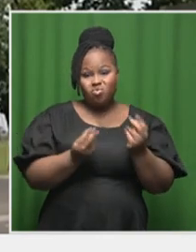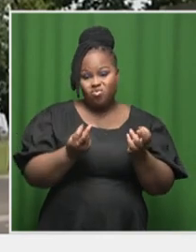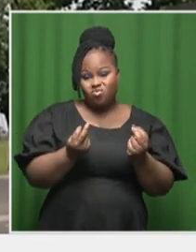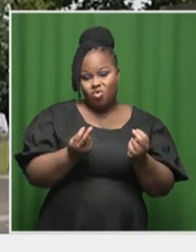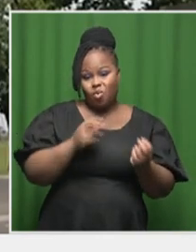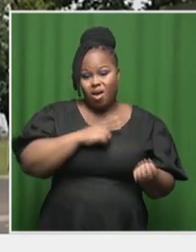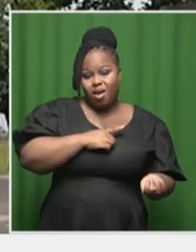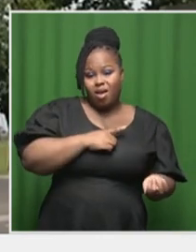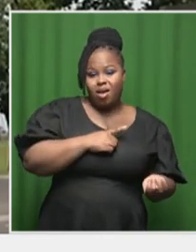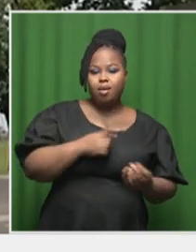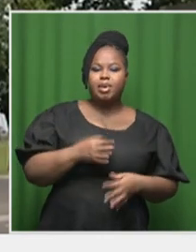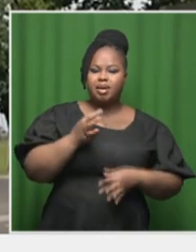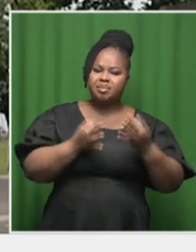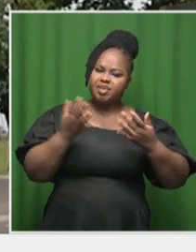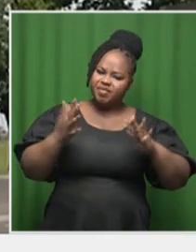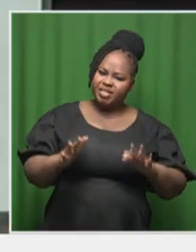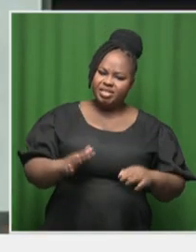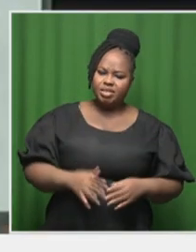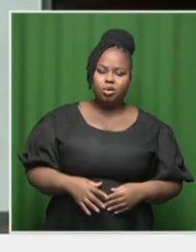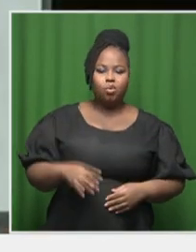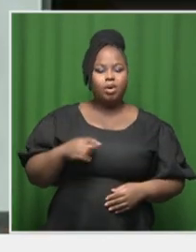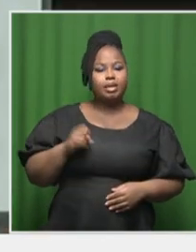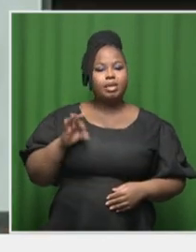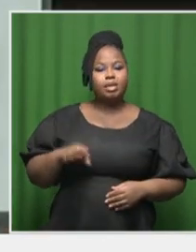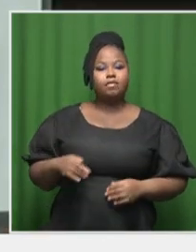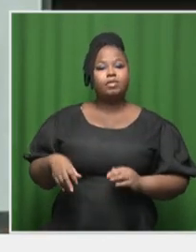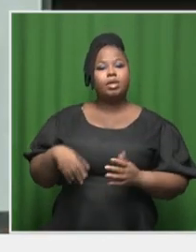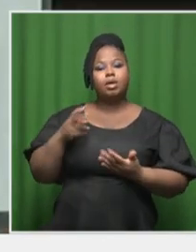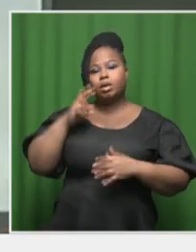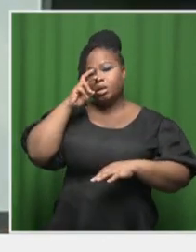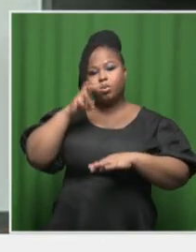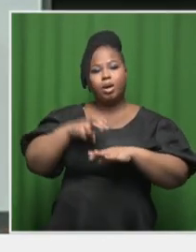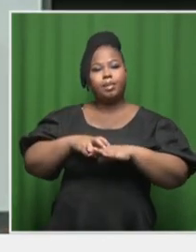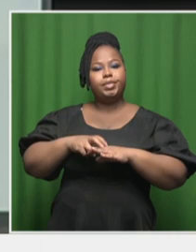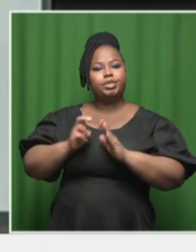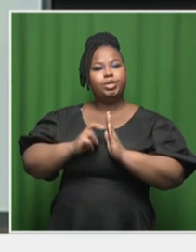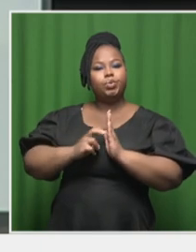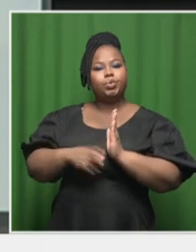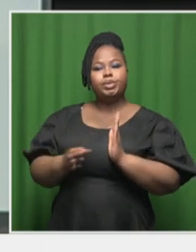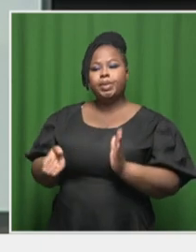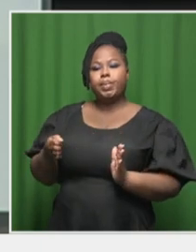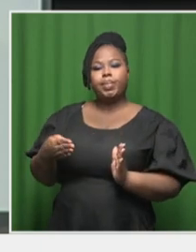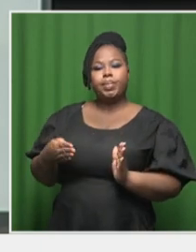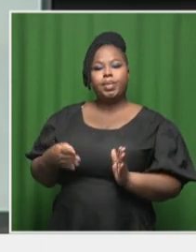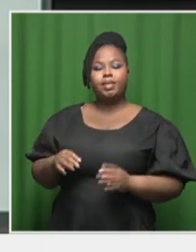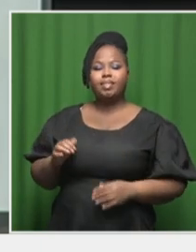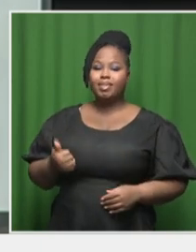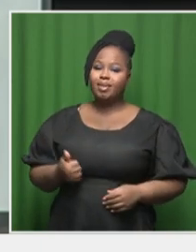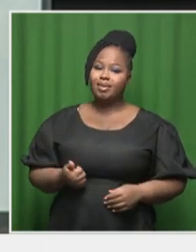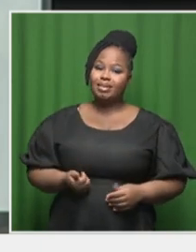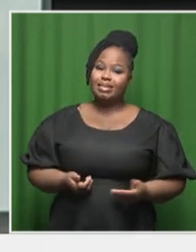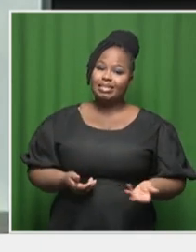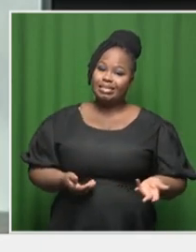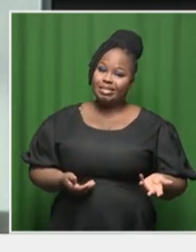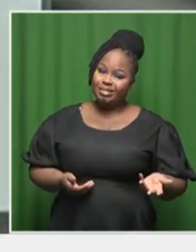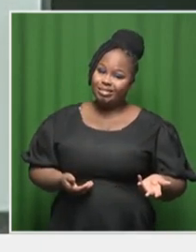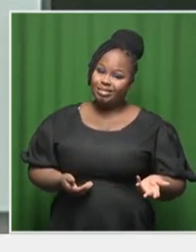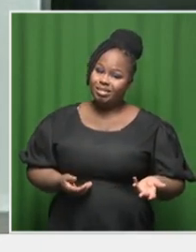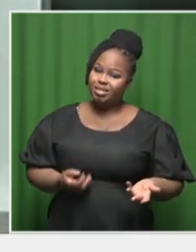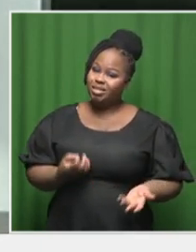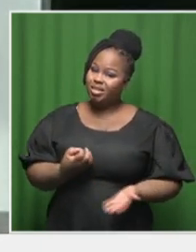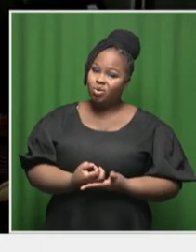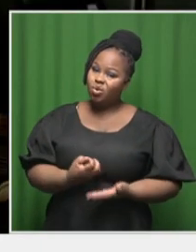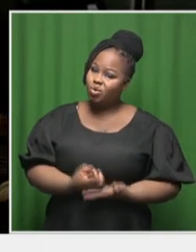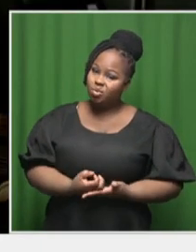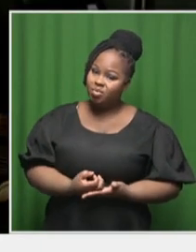industry, not having these minimum requirements in place results in us as an economy